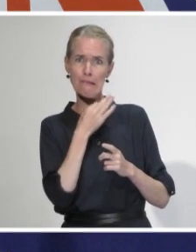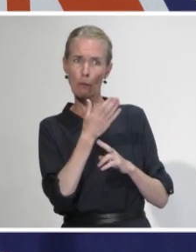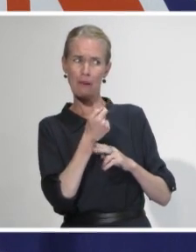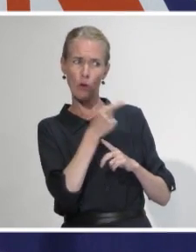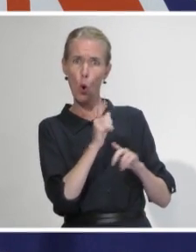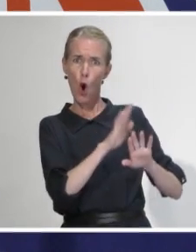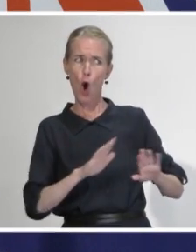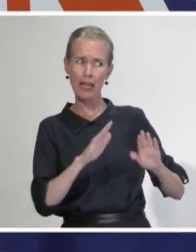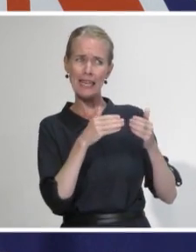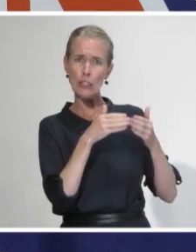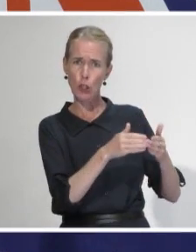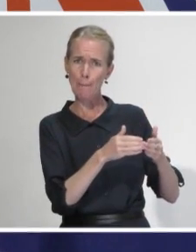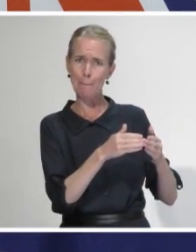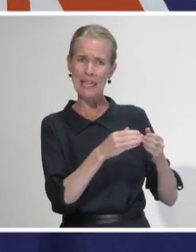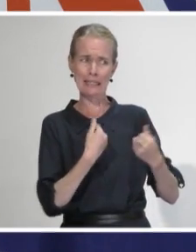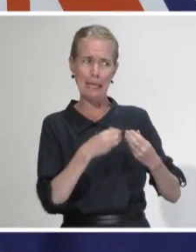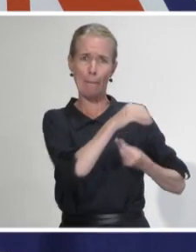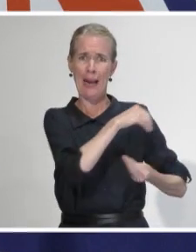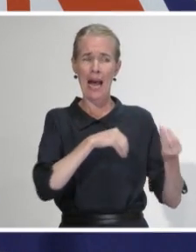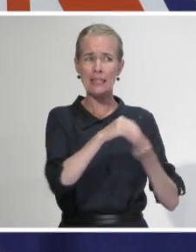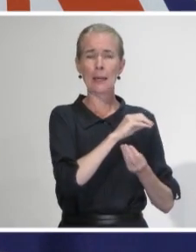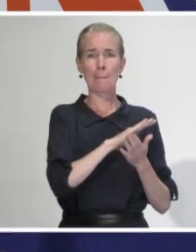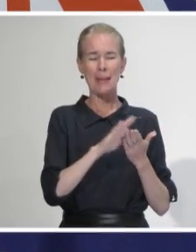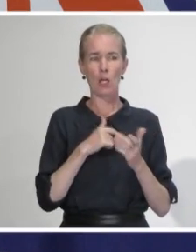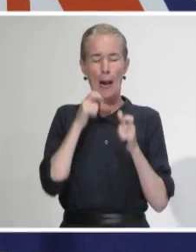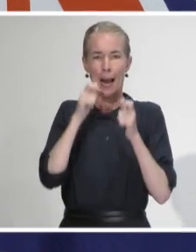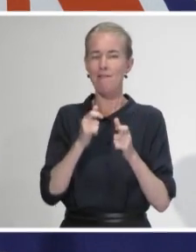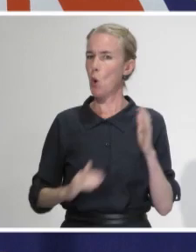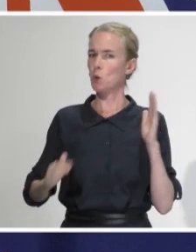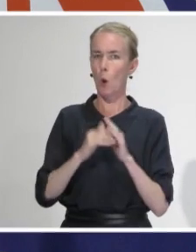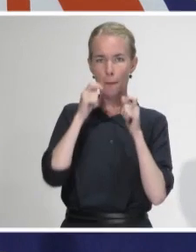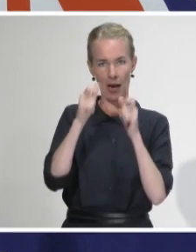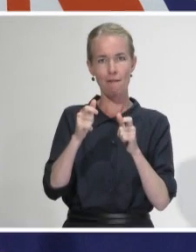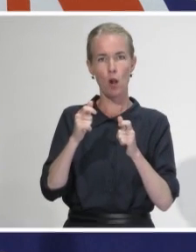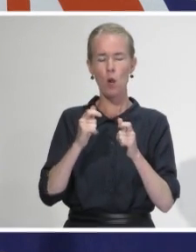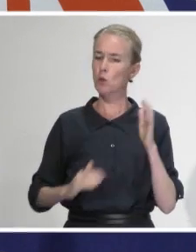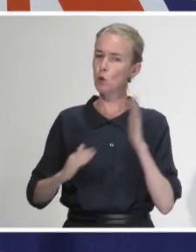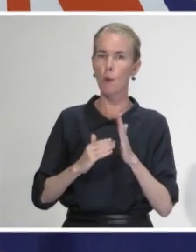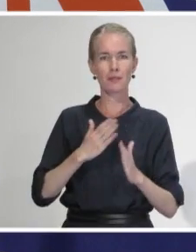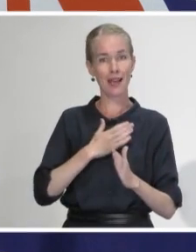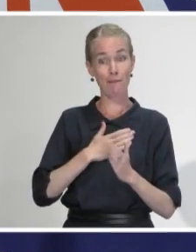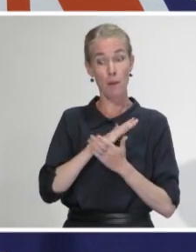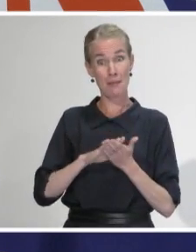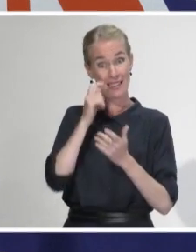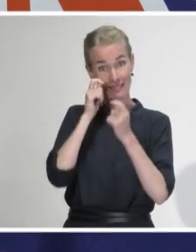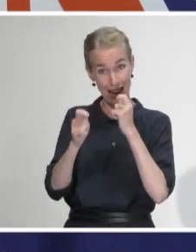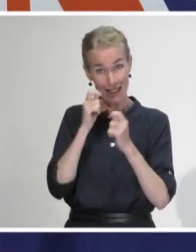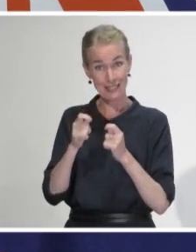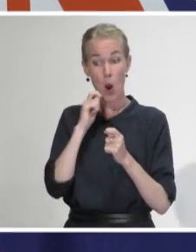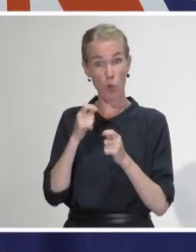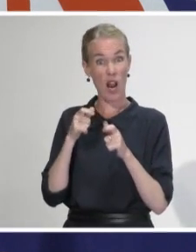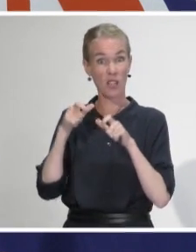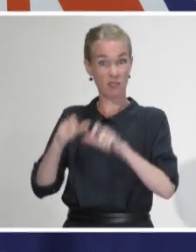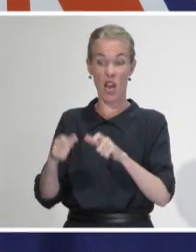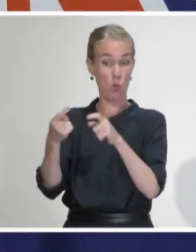it high risk, they will all be treated as if they are high risk and we will be testing them all and then they will be in a quarantine facility for the